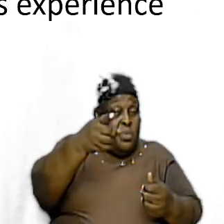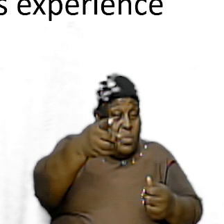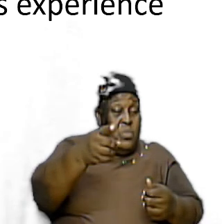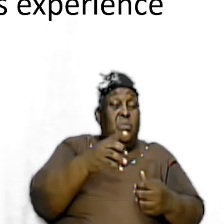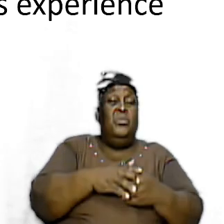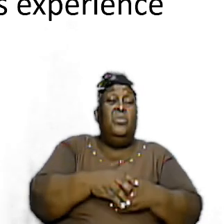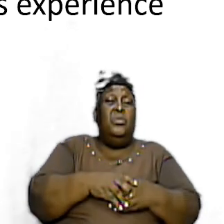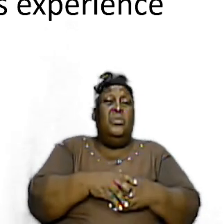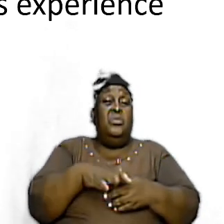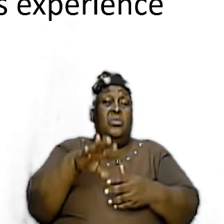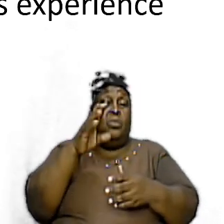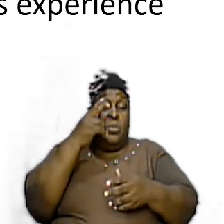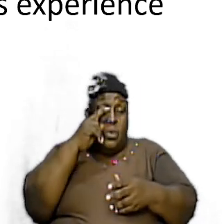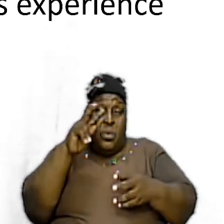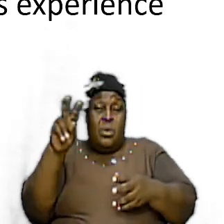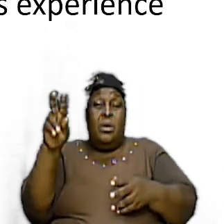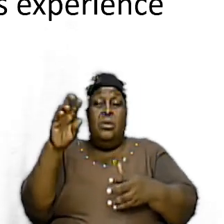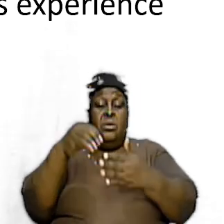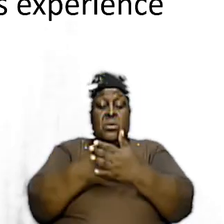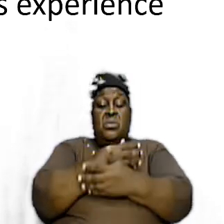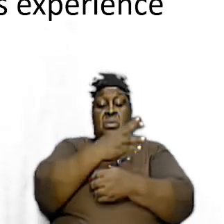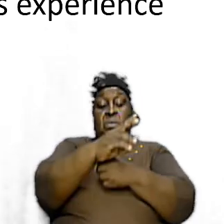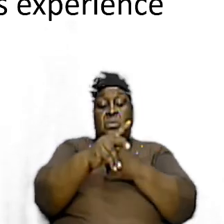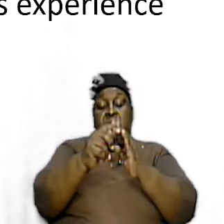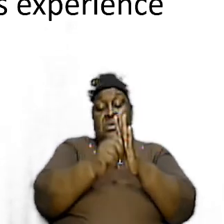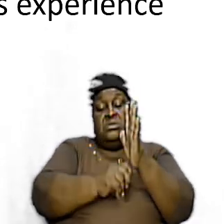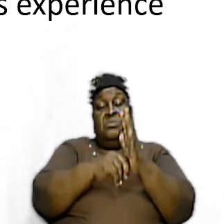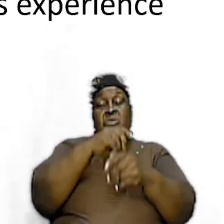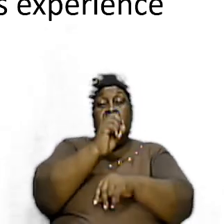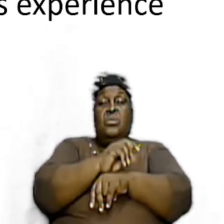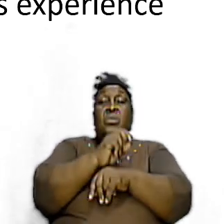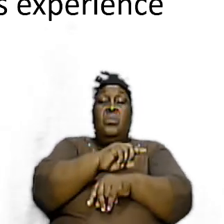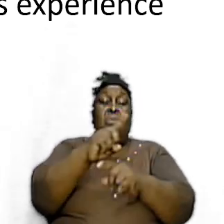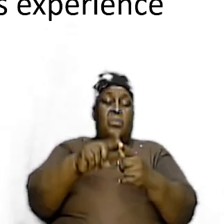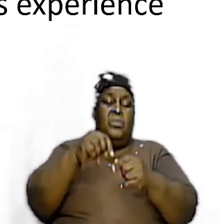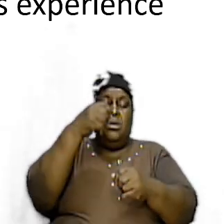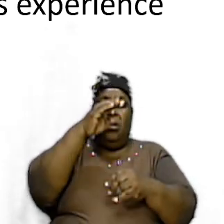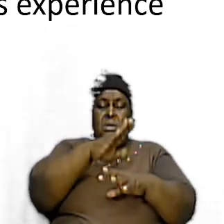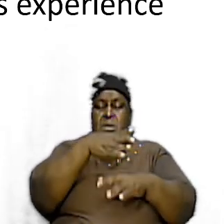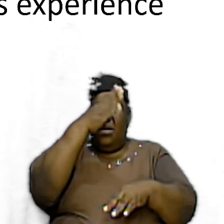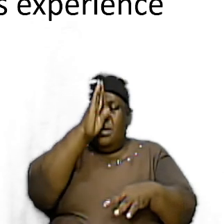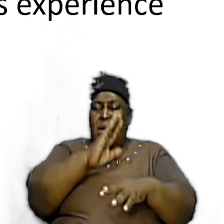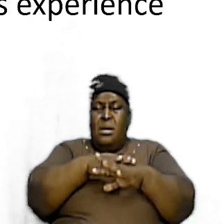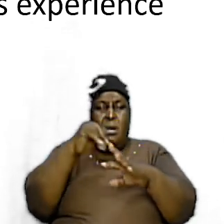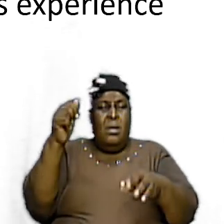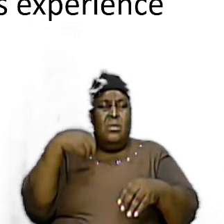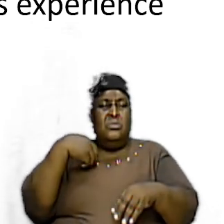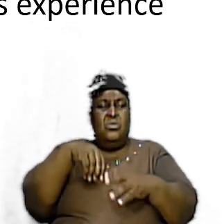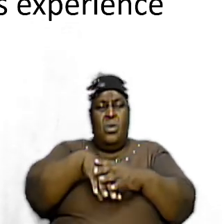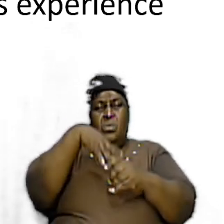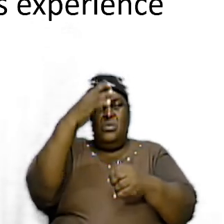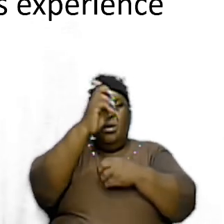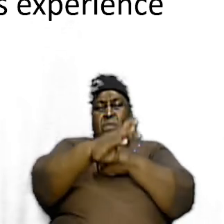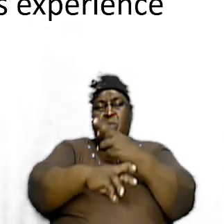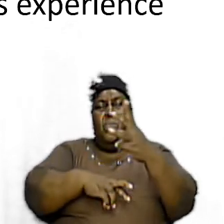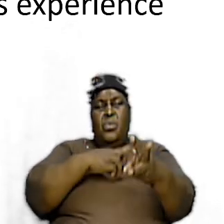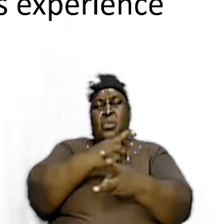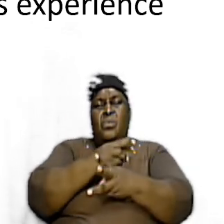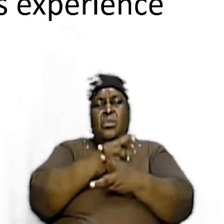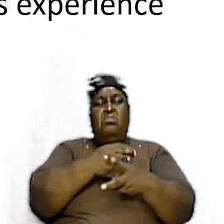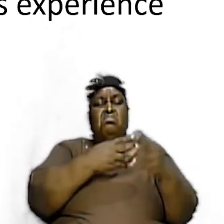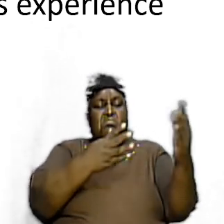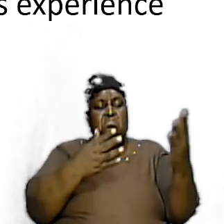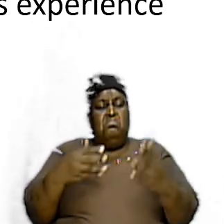a part of and realize that when God called us out of the world and brought us into this body